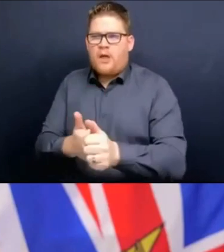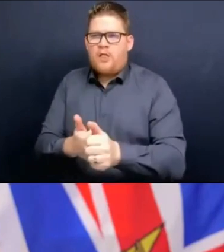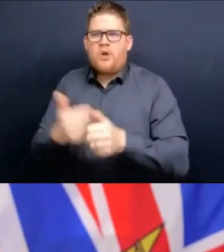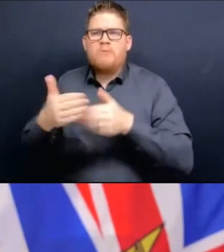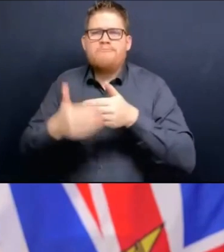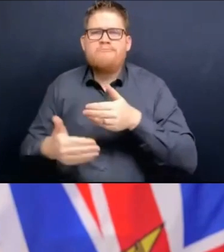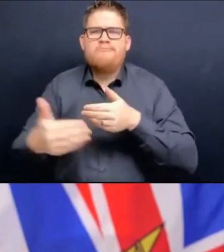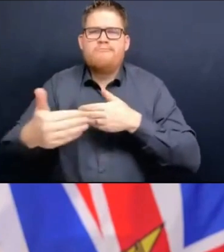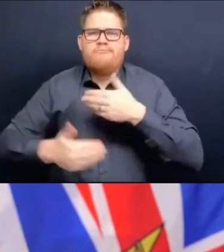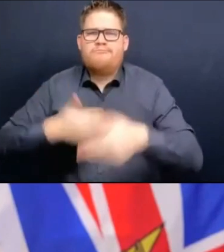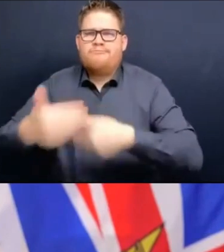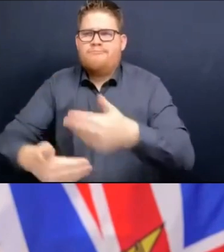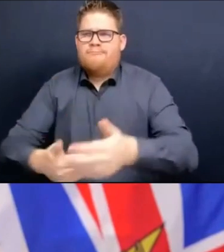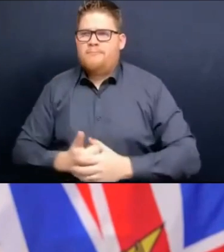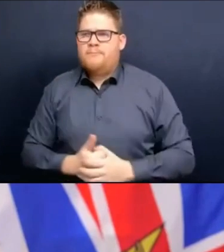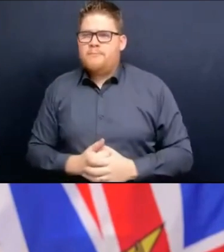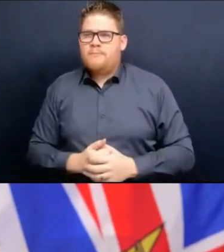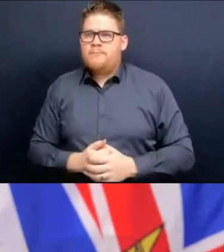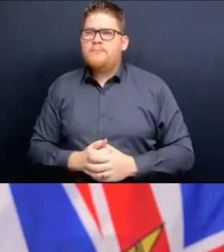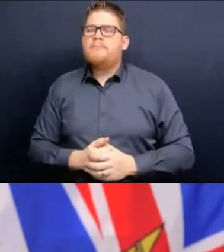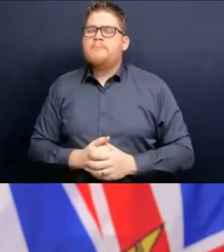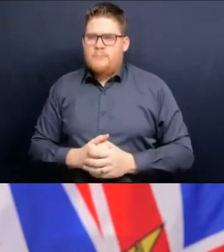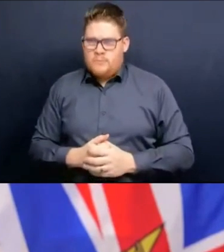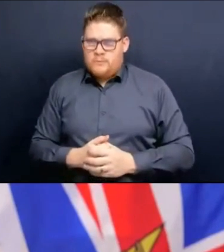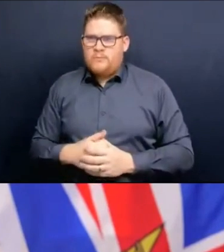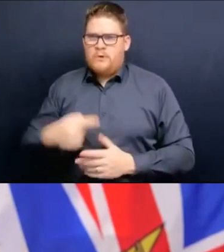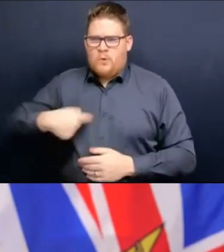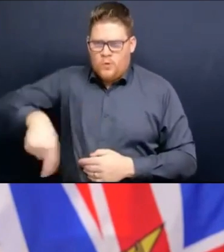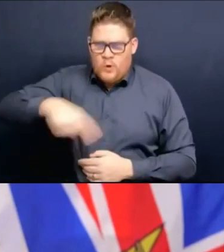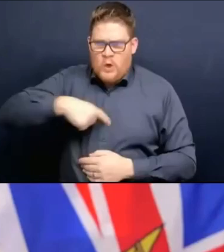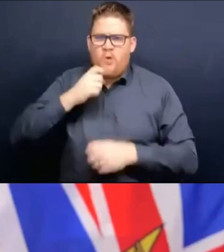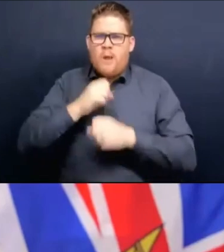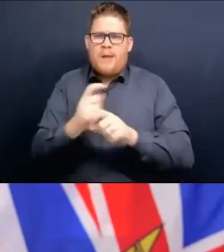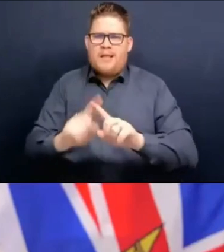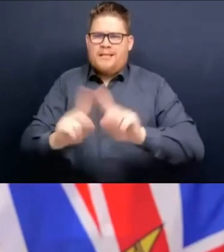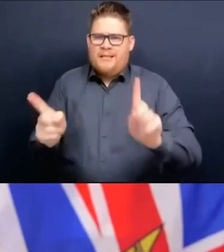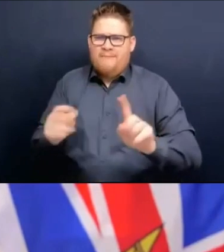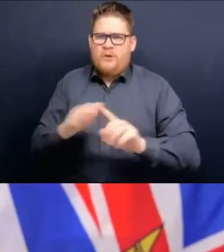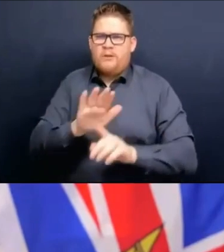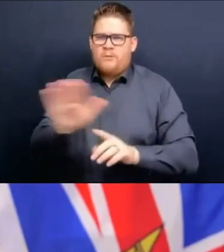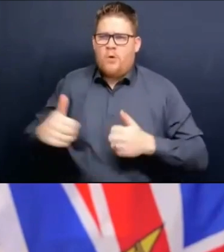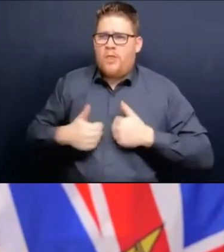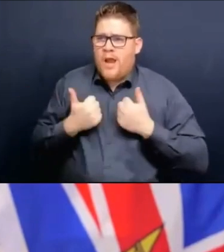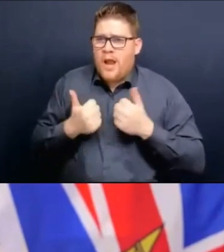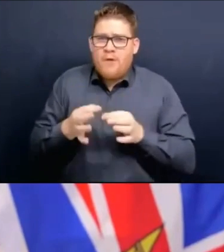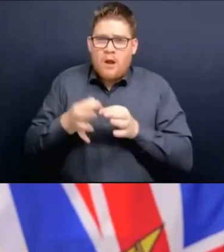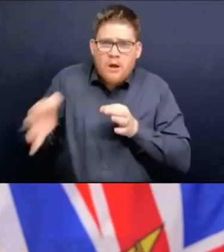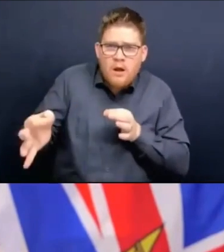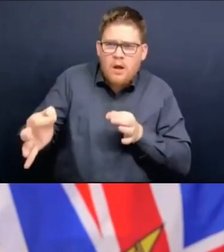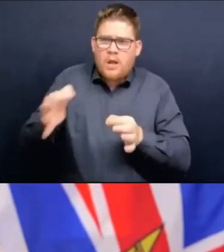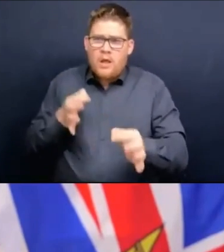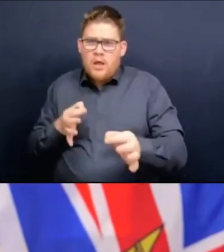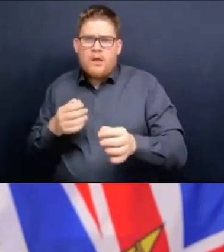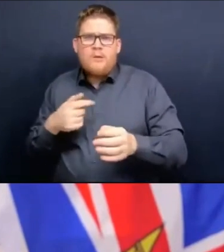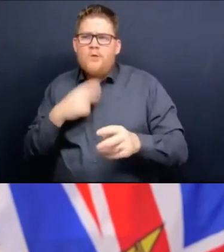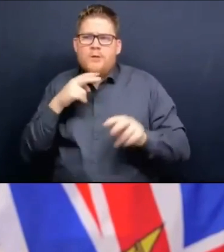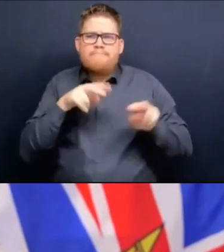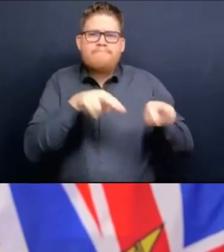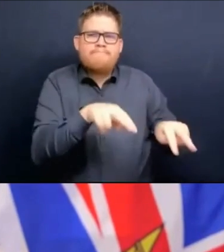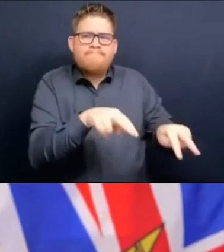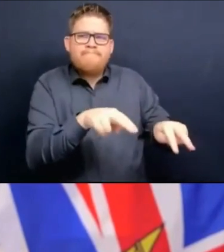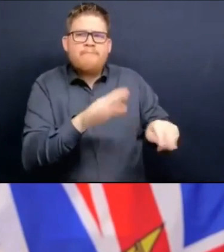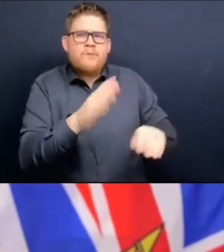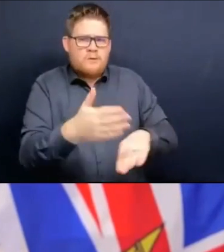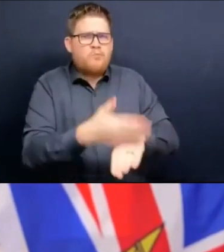difference in the lives of all patients who are waiting for those calls. And we think of them today. And all of the health care workers who